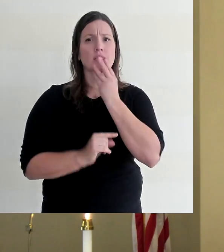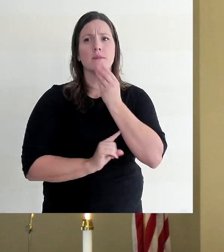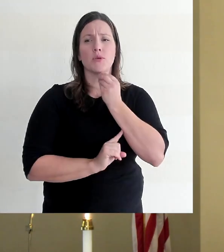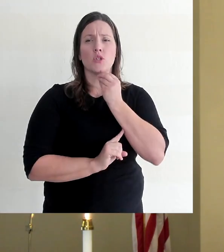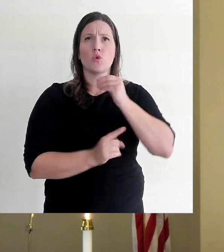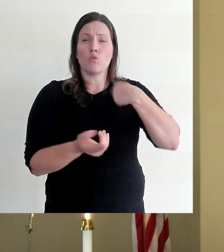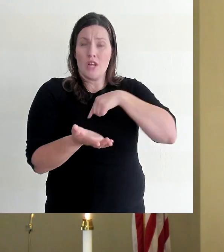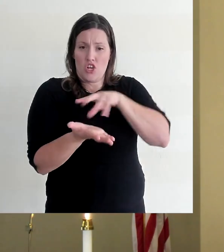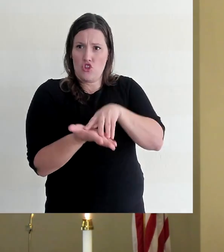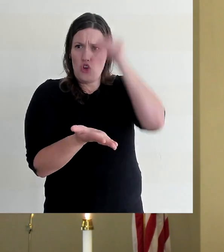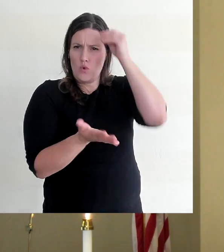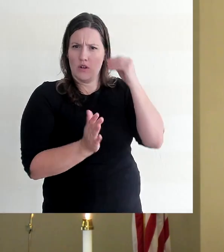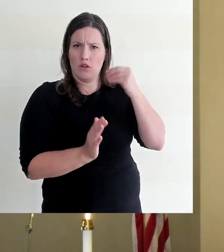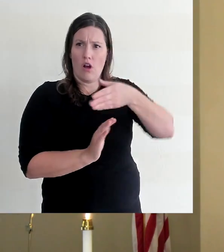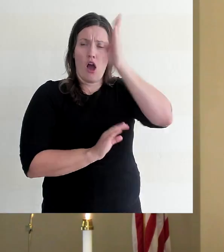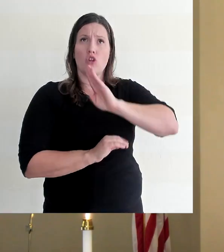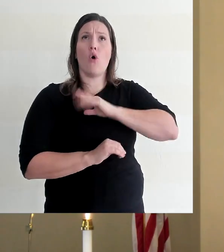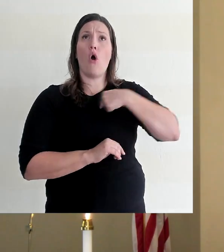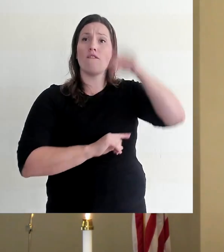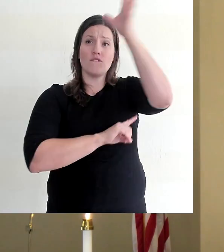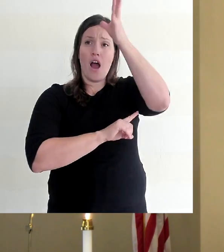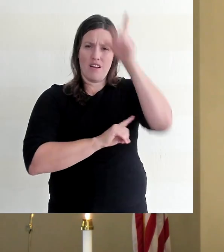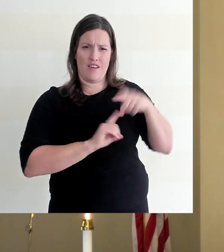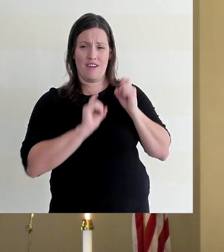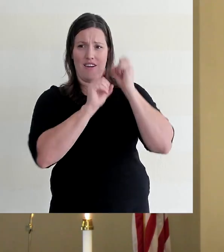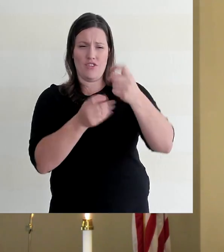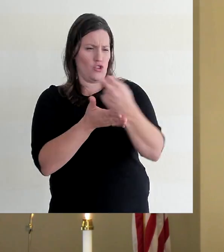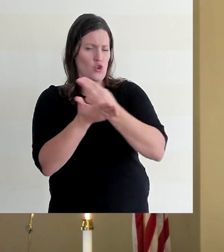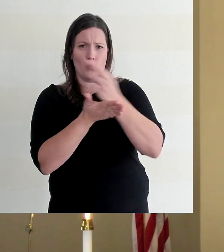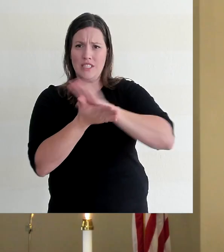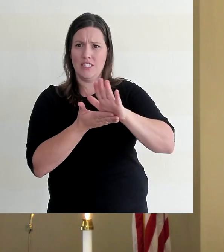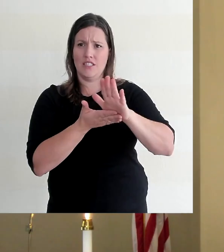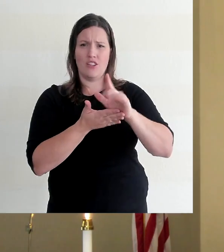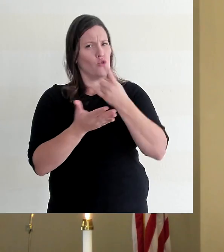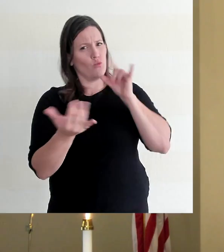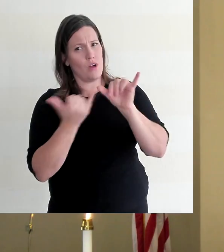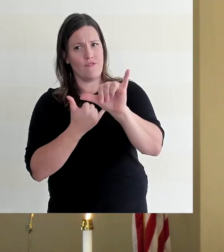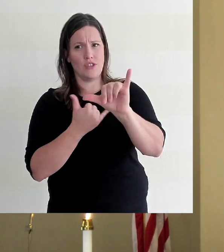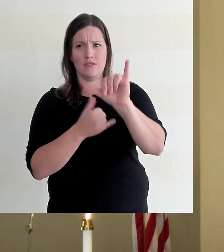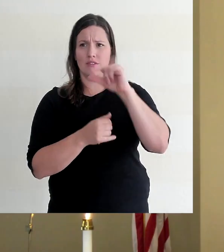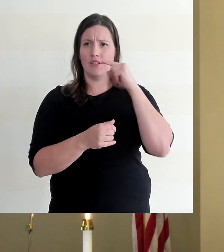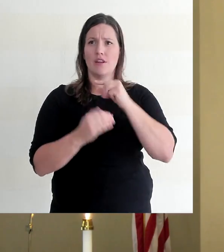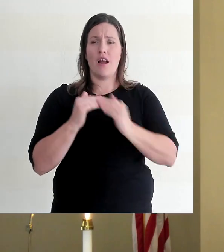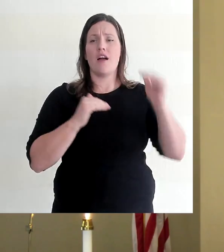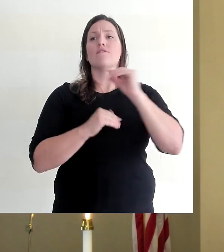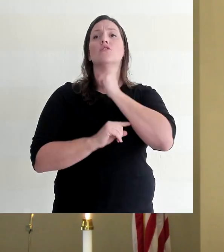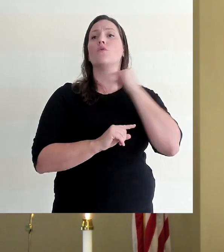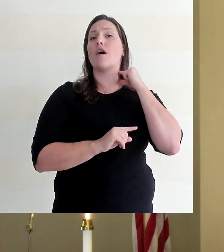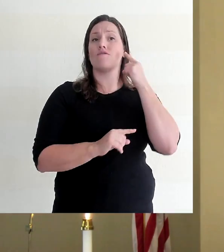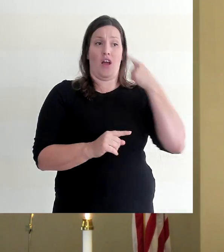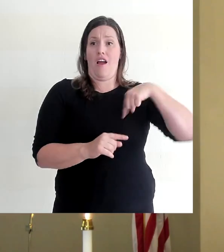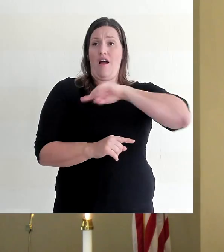of Hebrews, we learn that God, our father provided a righteous and eternal high priest for us,